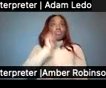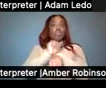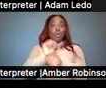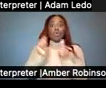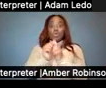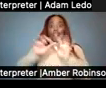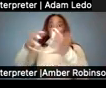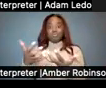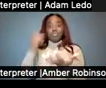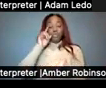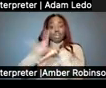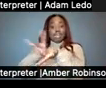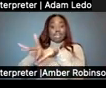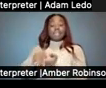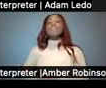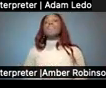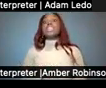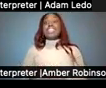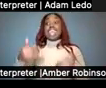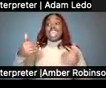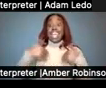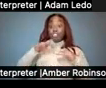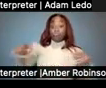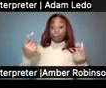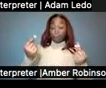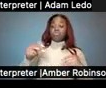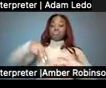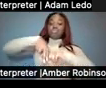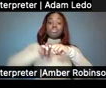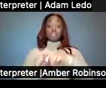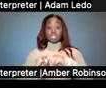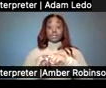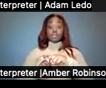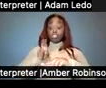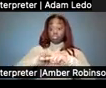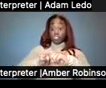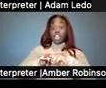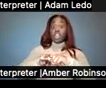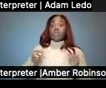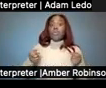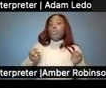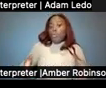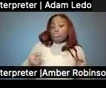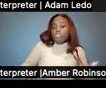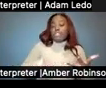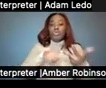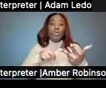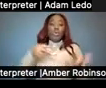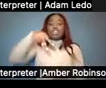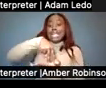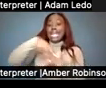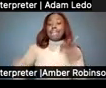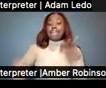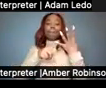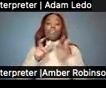unit and they had the kids either sit in their chair, sit in a chair, in the wheelchair or sit in a chair or stand or run